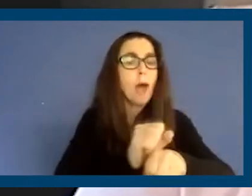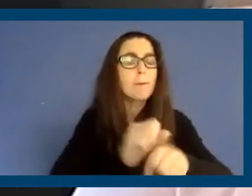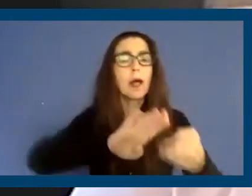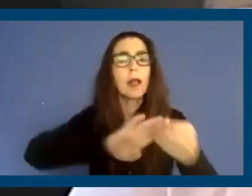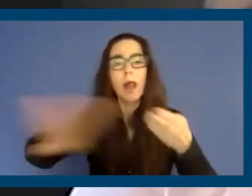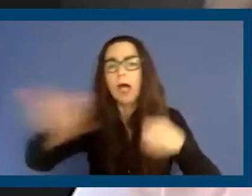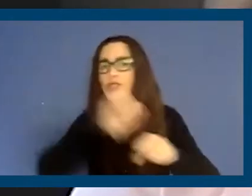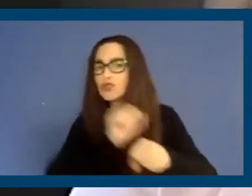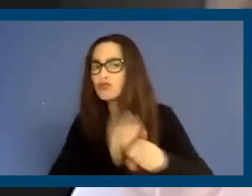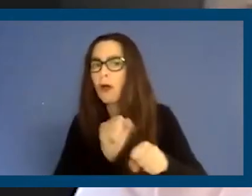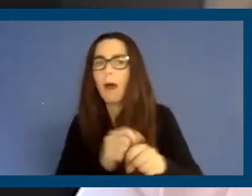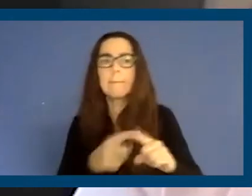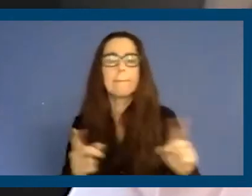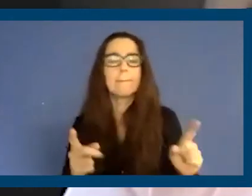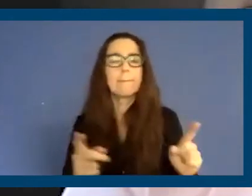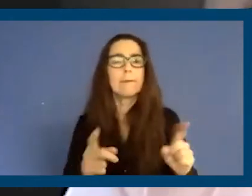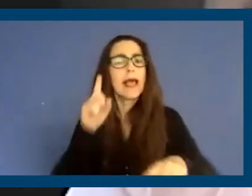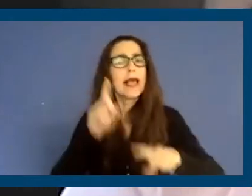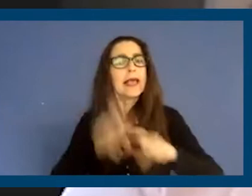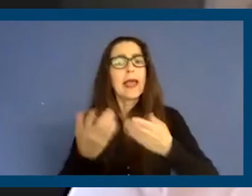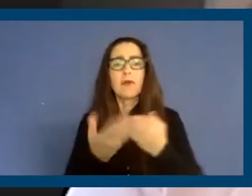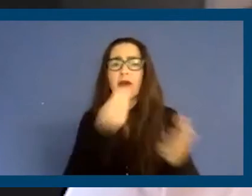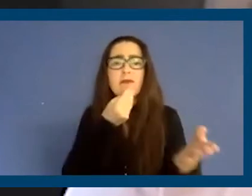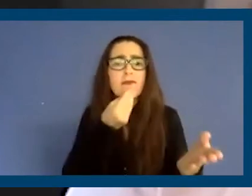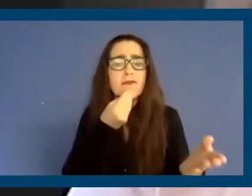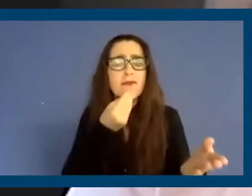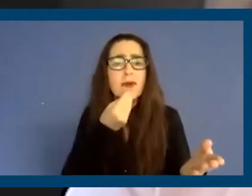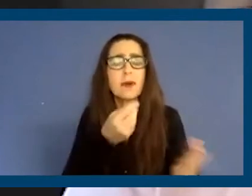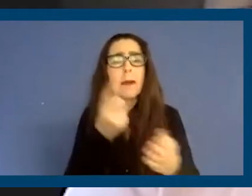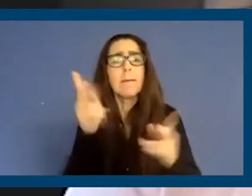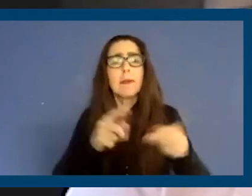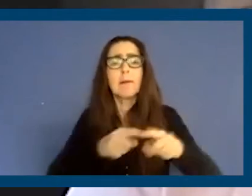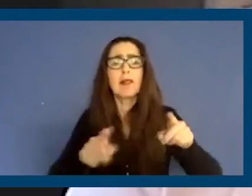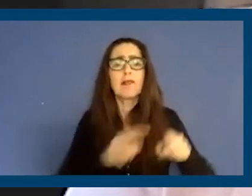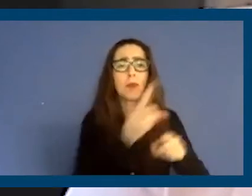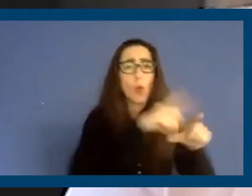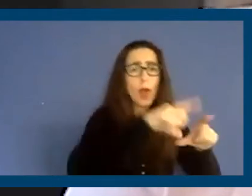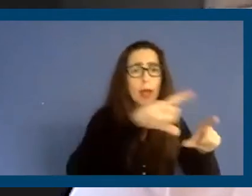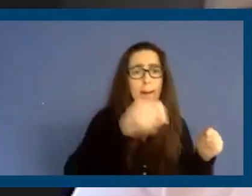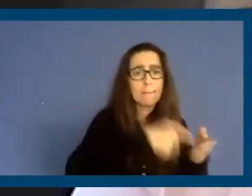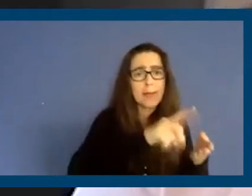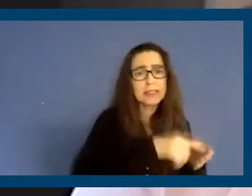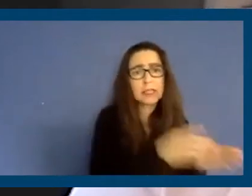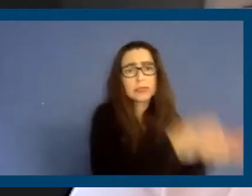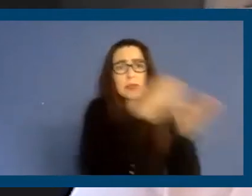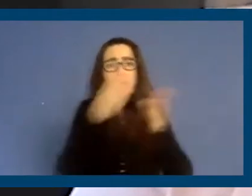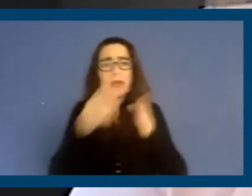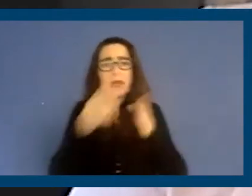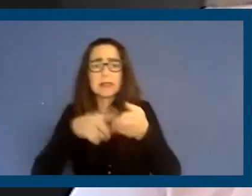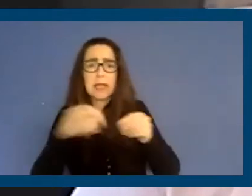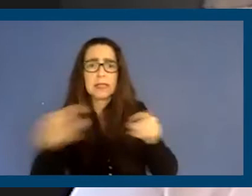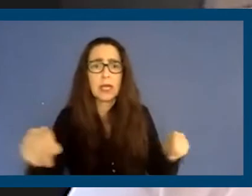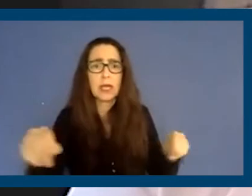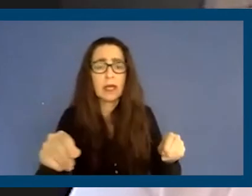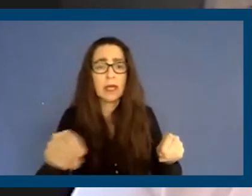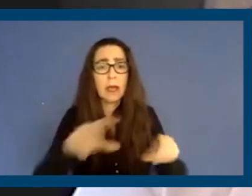lots of jobs, they can't put food on the table, people living paycheck to paycheck, the problem is that when that paycheck stops